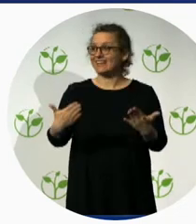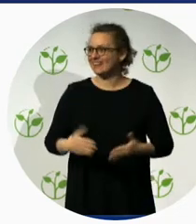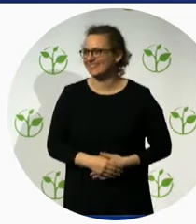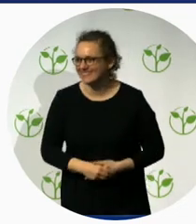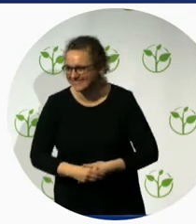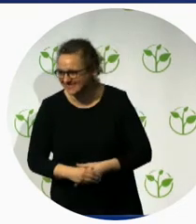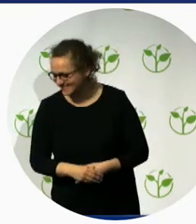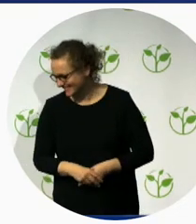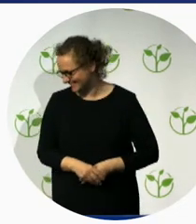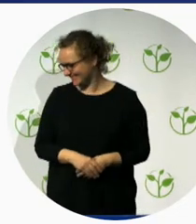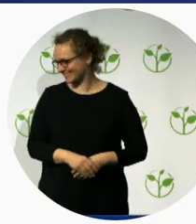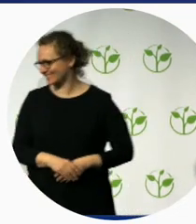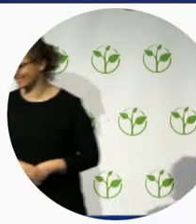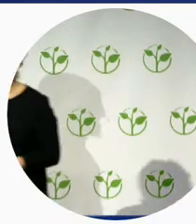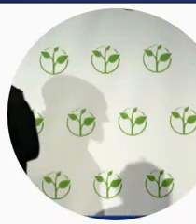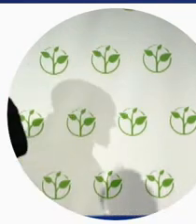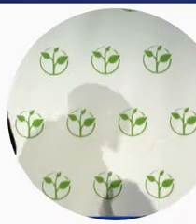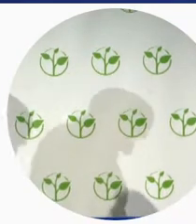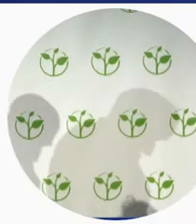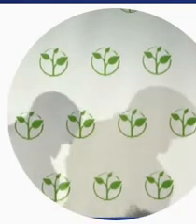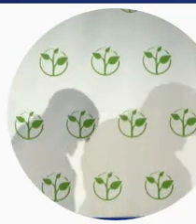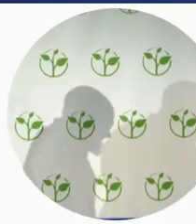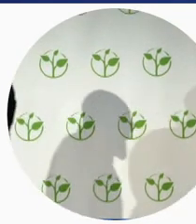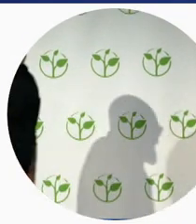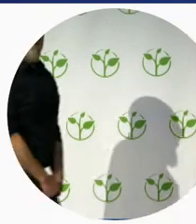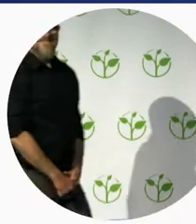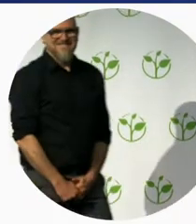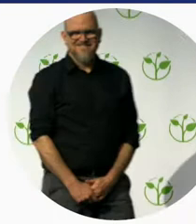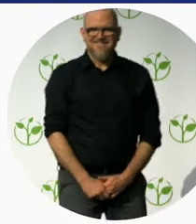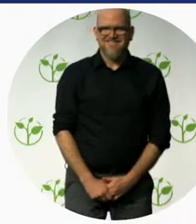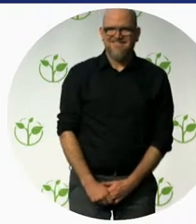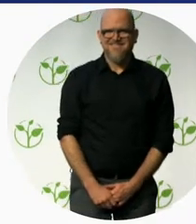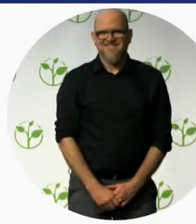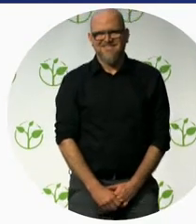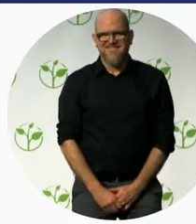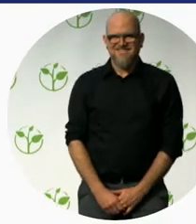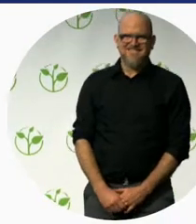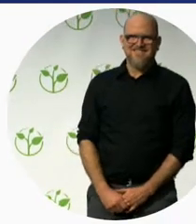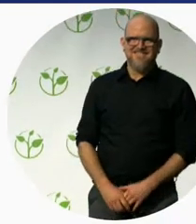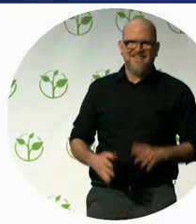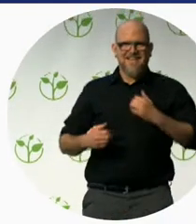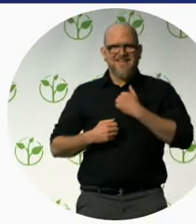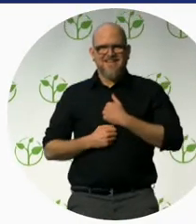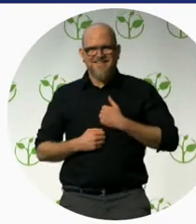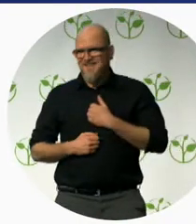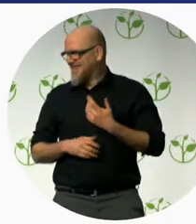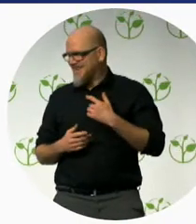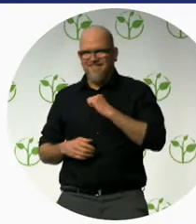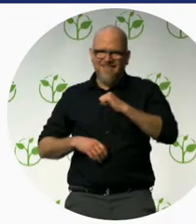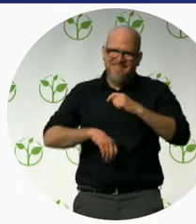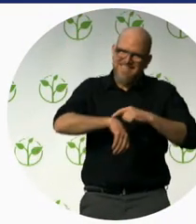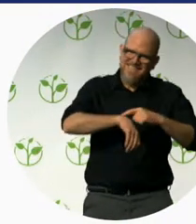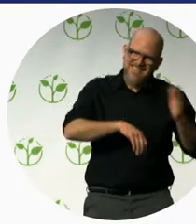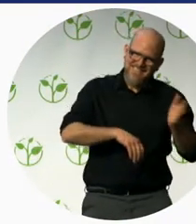Thank you very much, Neha. And pressing you at the end there for the button. But I think what comes across very strongly here is that